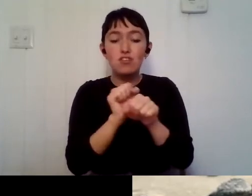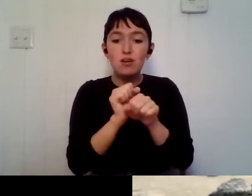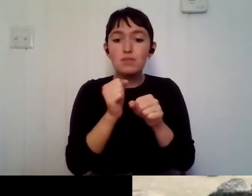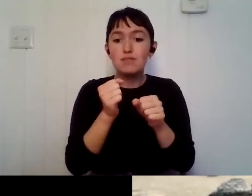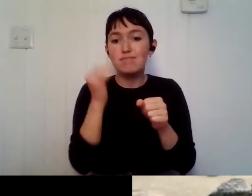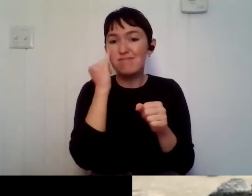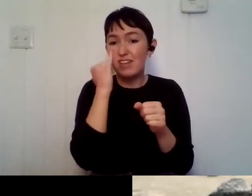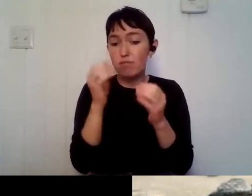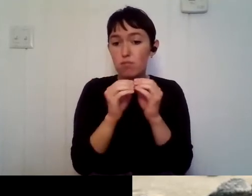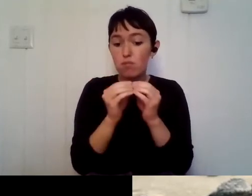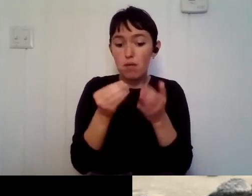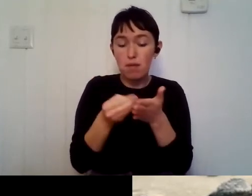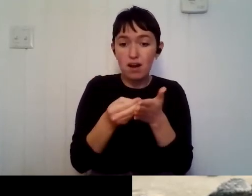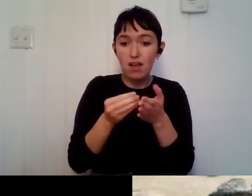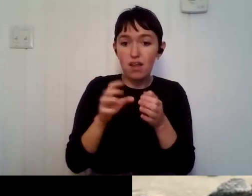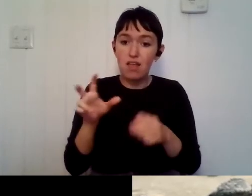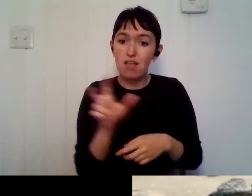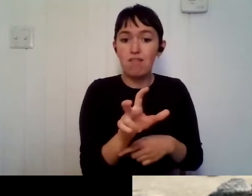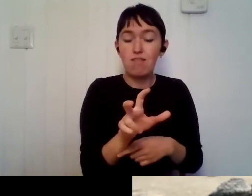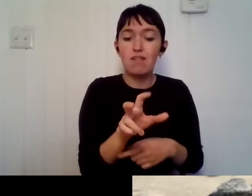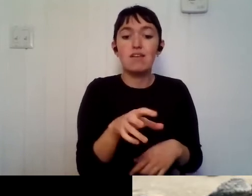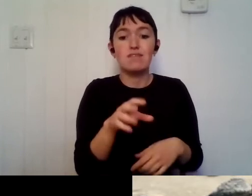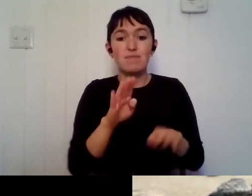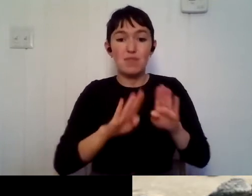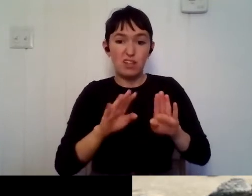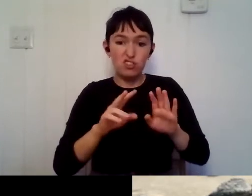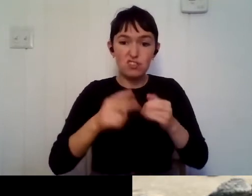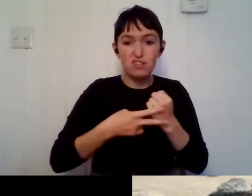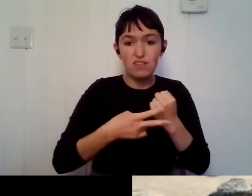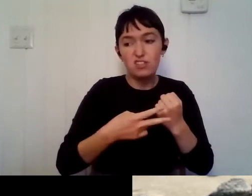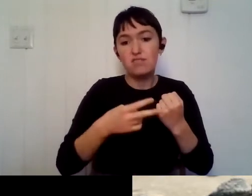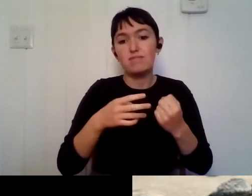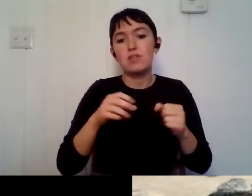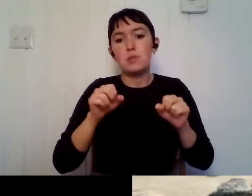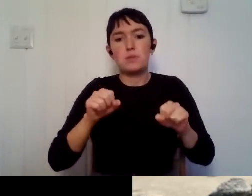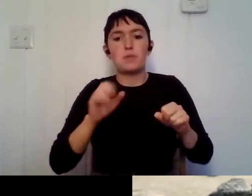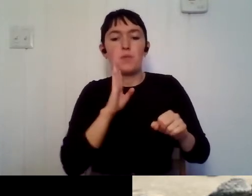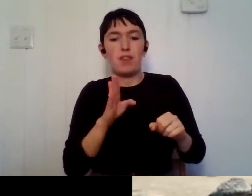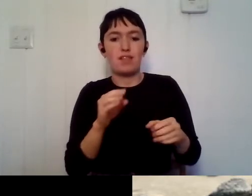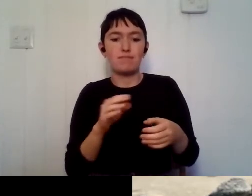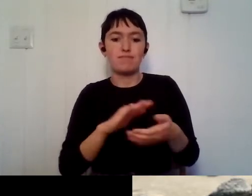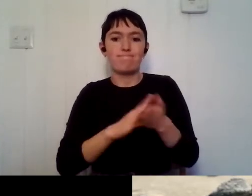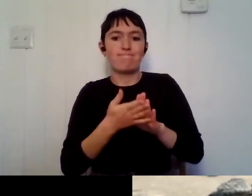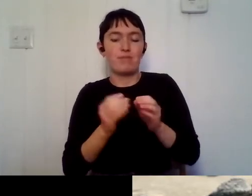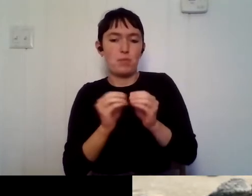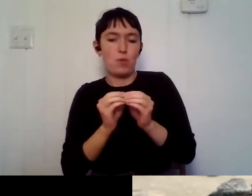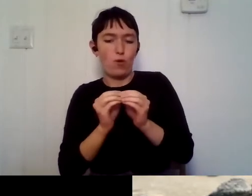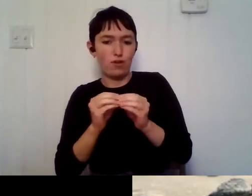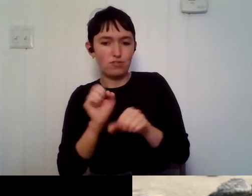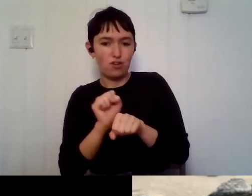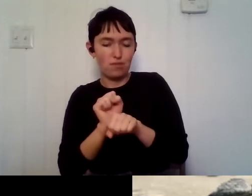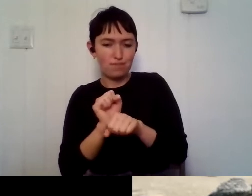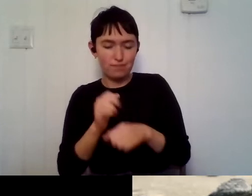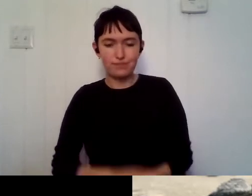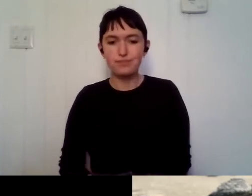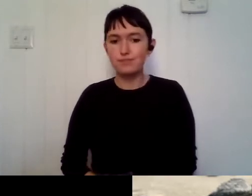jobs created. Um, so yeah. Awesome. A number of classrooms, including, uh, uh, the